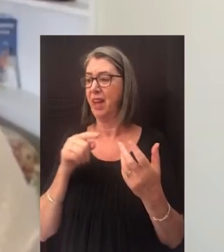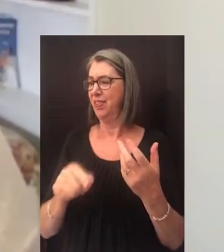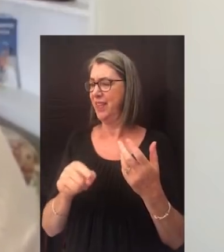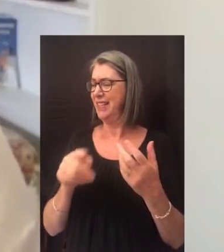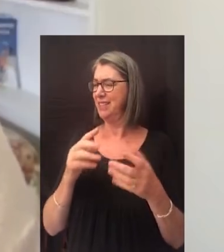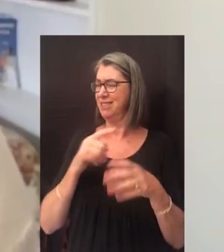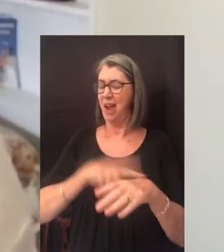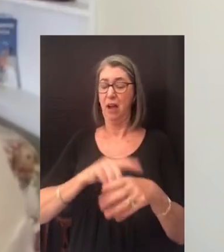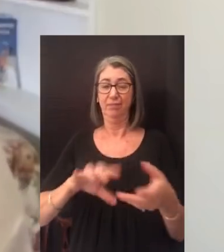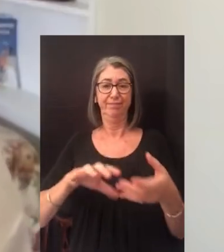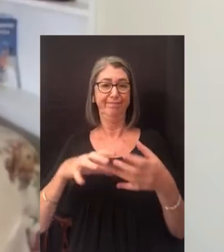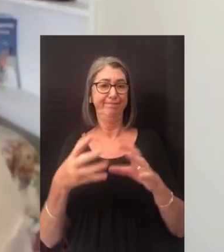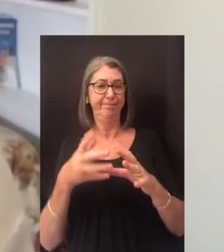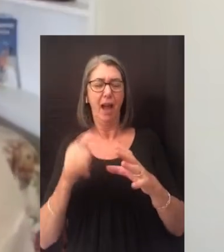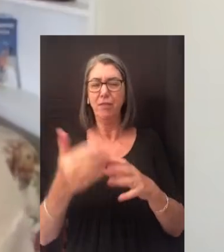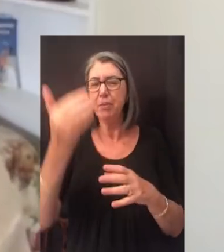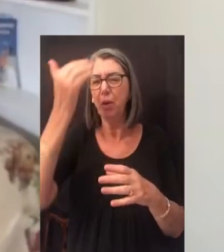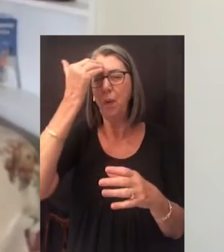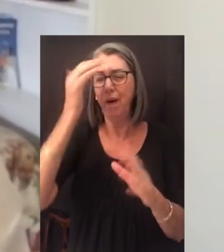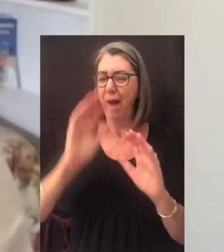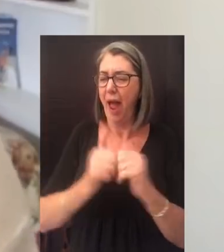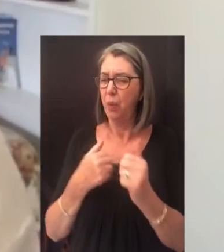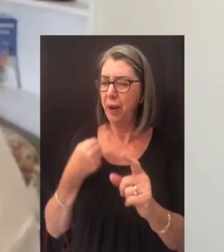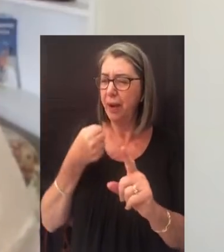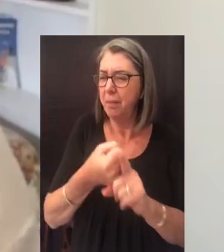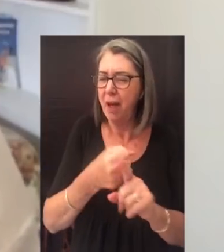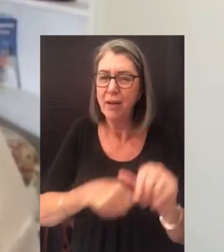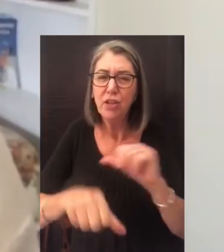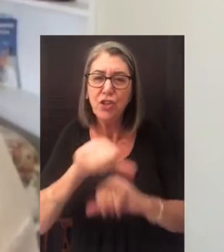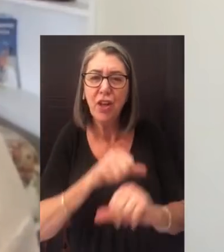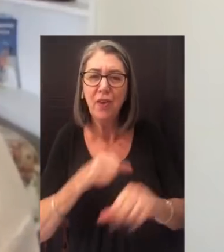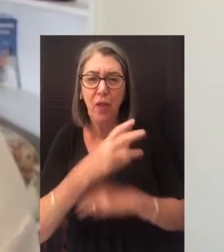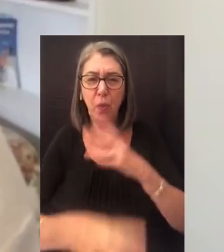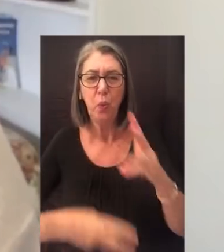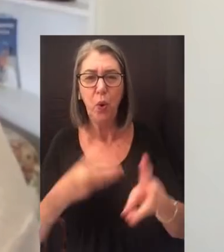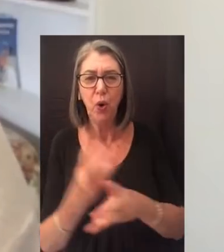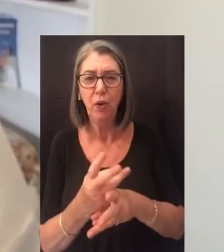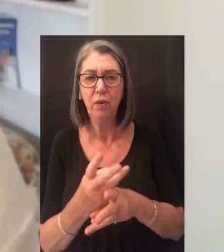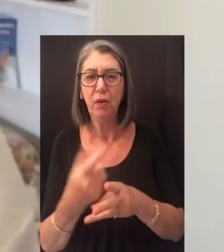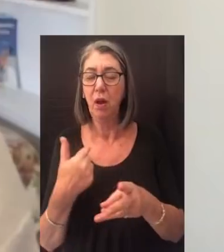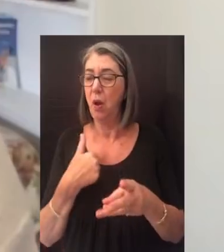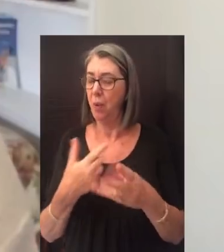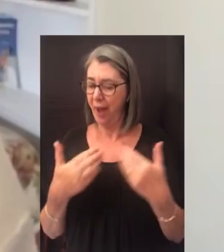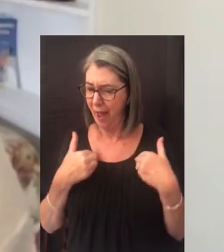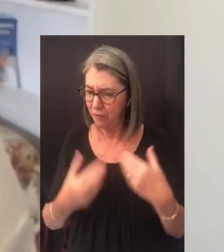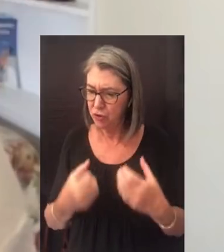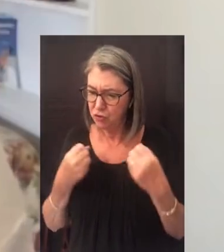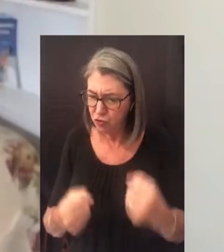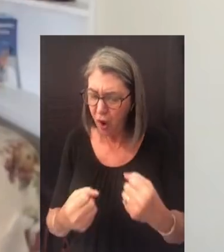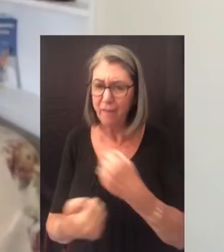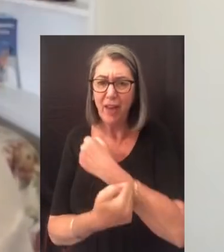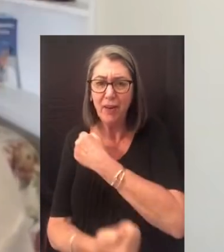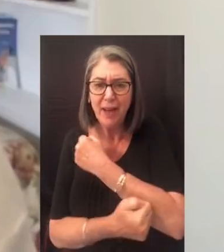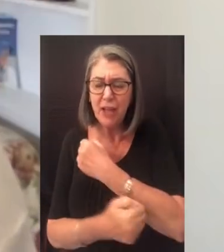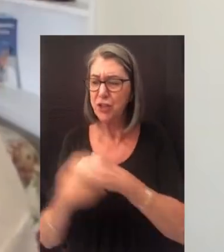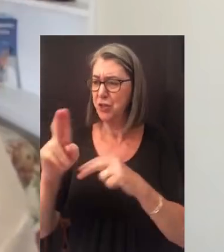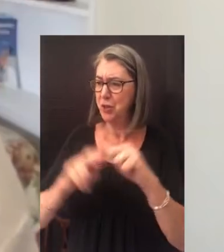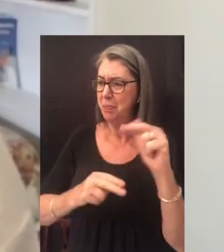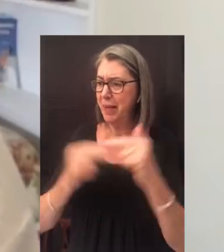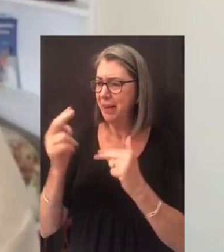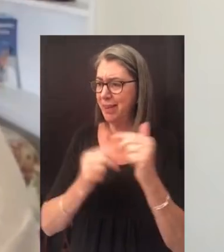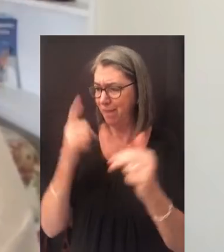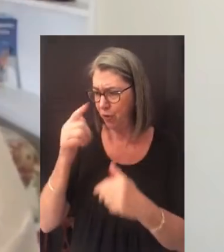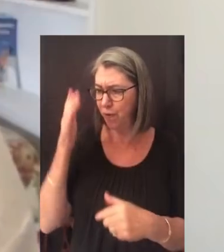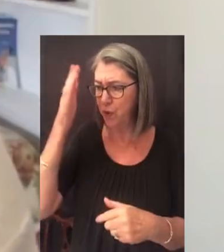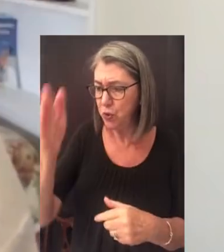uncertain times, we must be cognizant of how we impact each other and the world. We have been given a strong foundation to build on for the future.